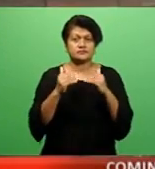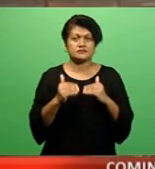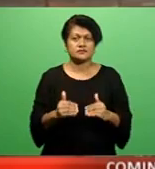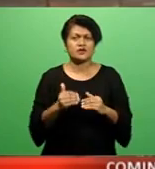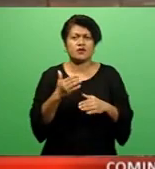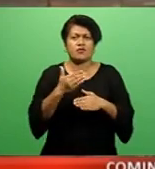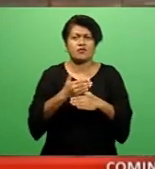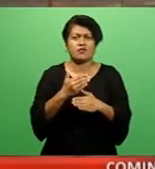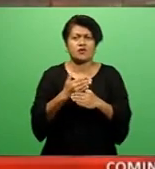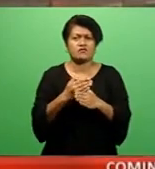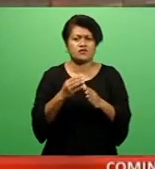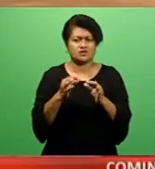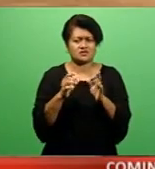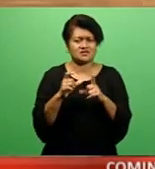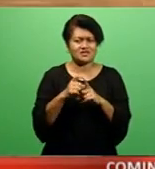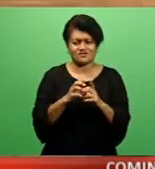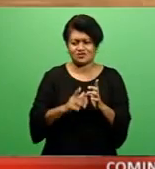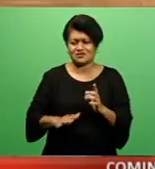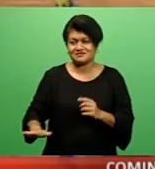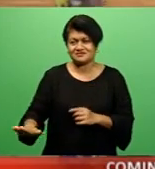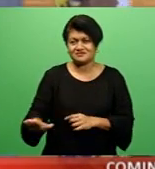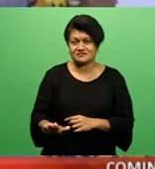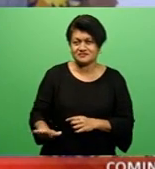remedial work for Ndavu Ilevu subdivision.